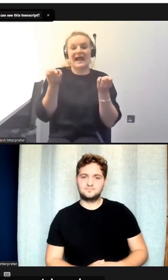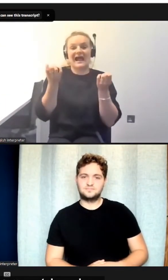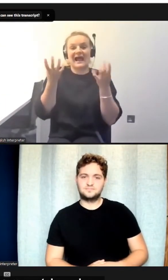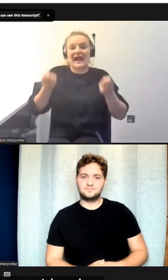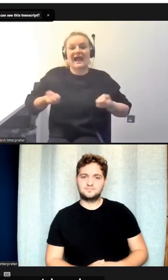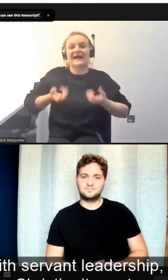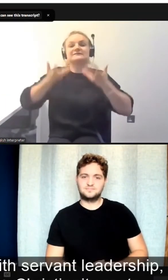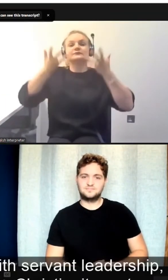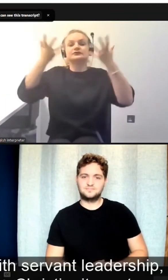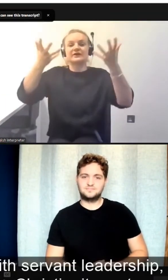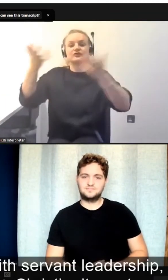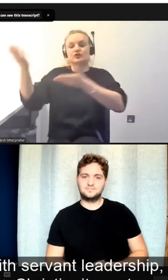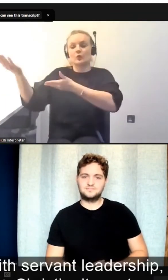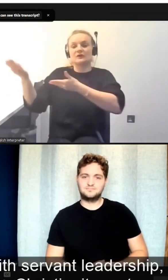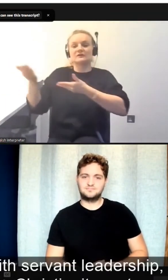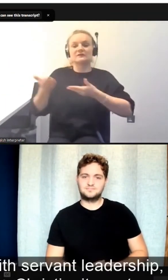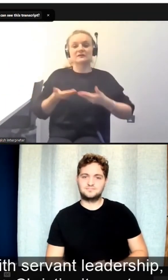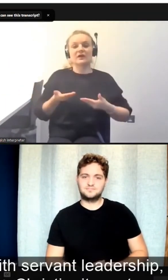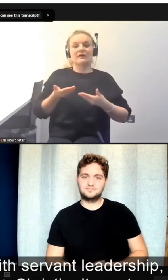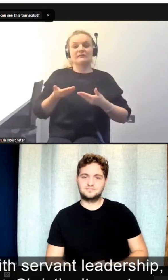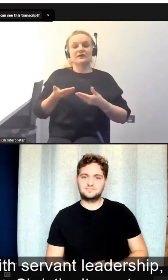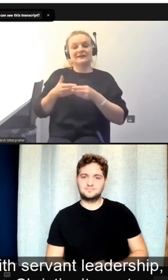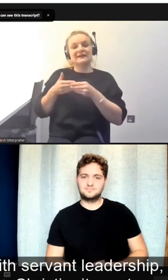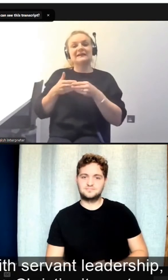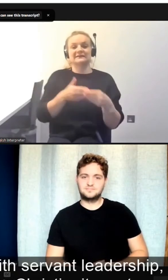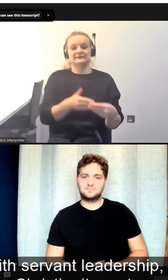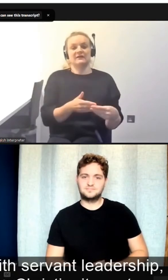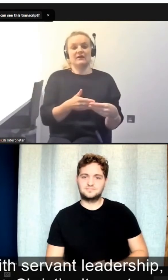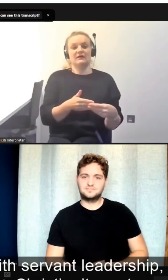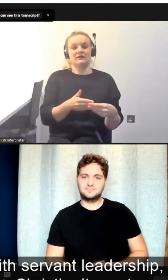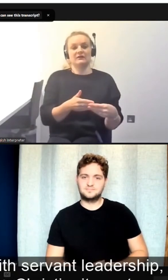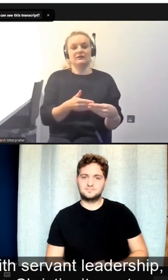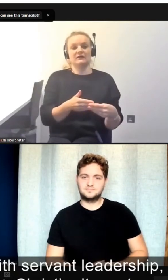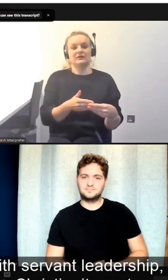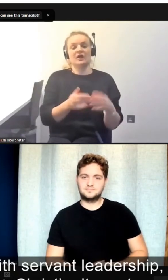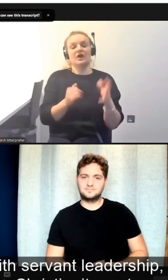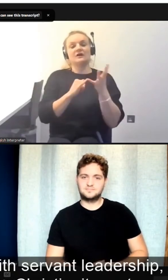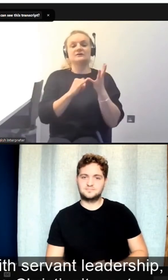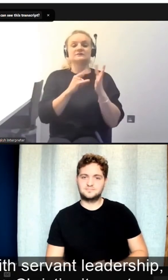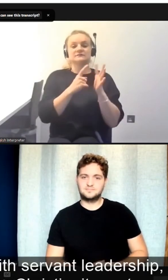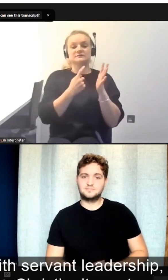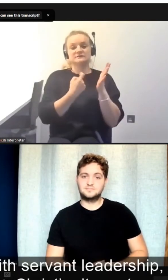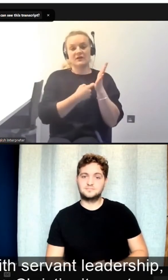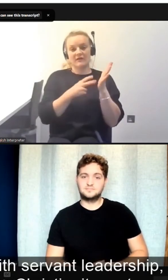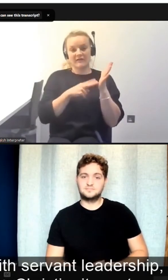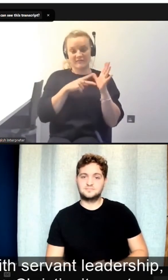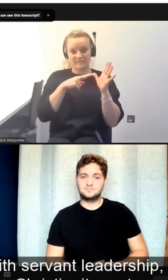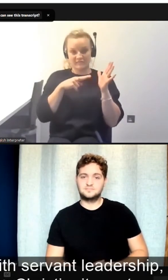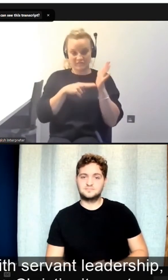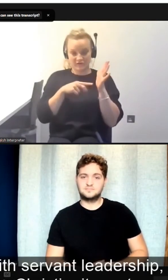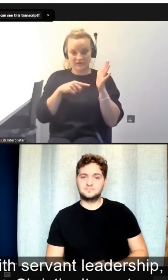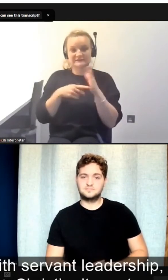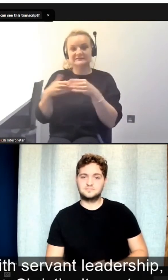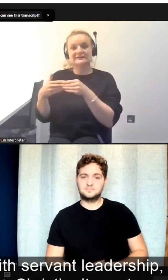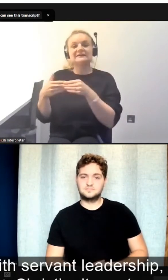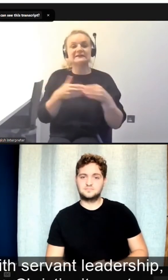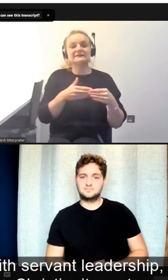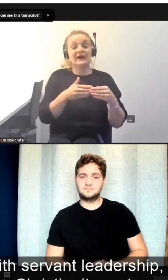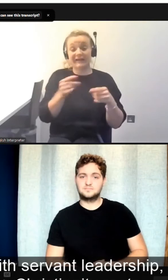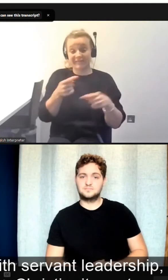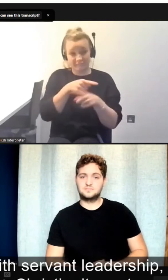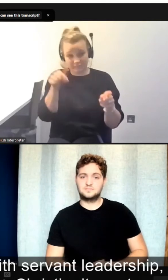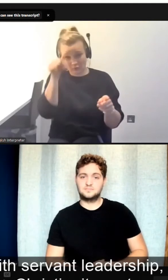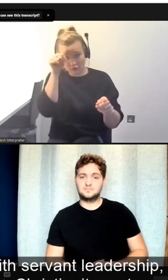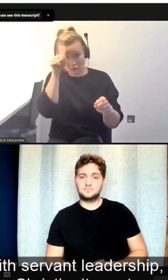leader. Now, if those of you are familiar with servant leadership, it was actually rooted in quite